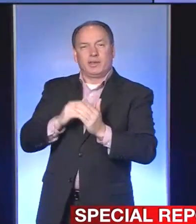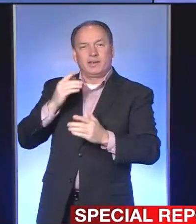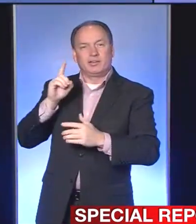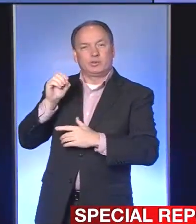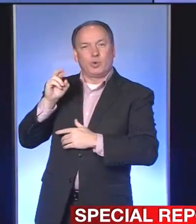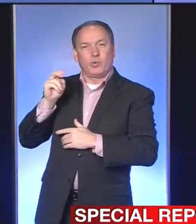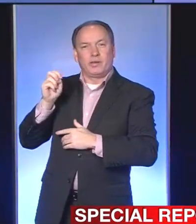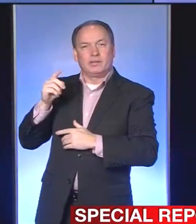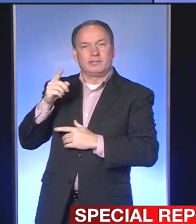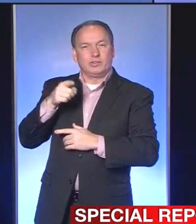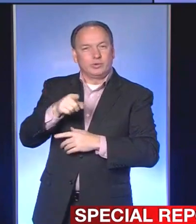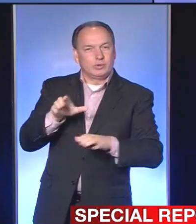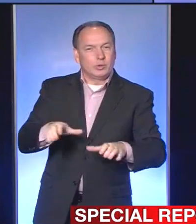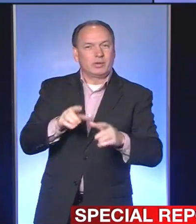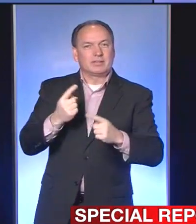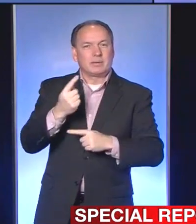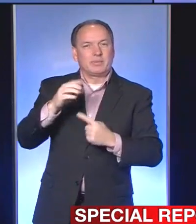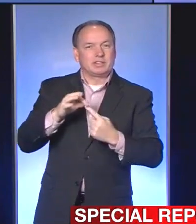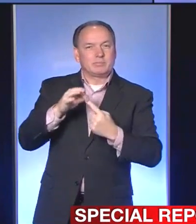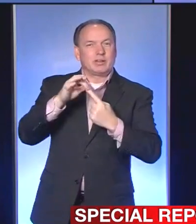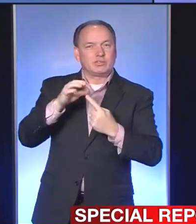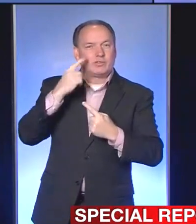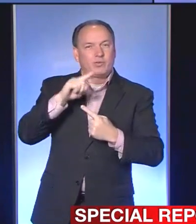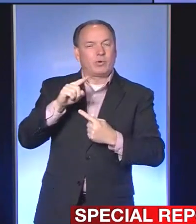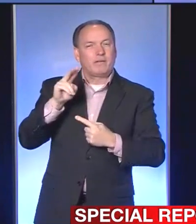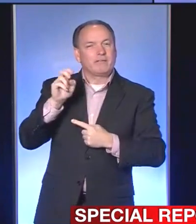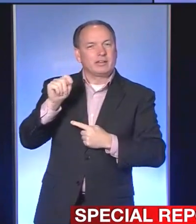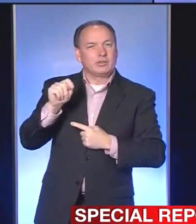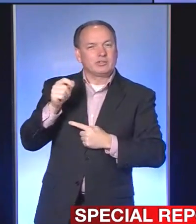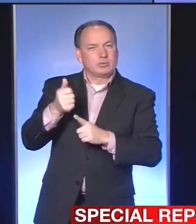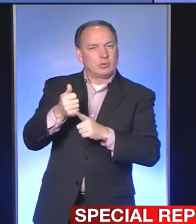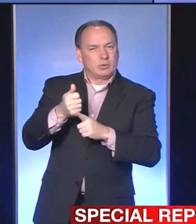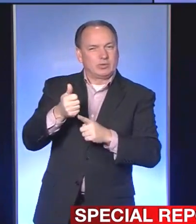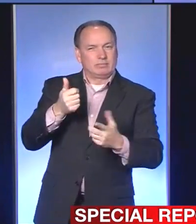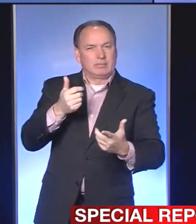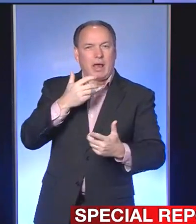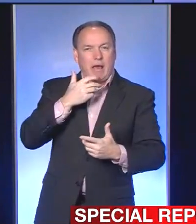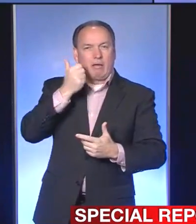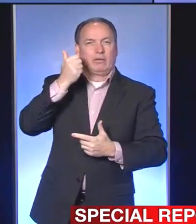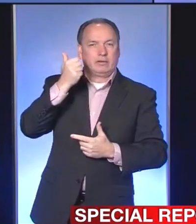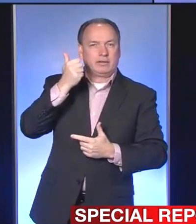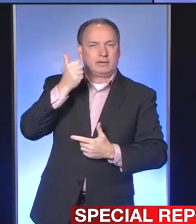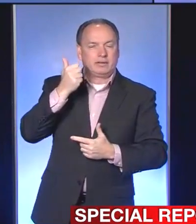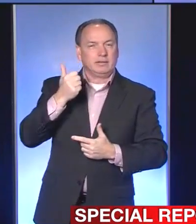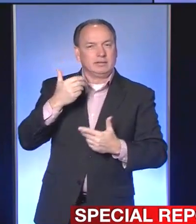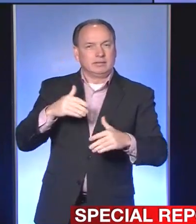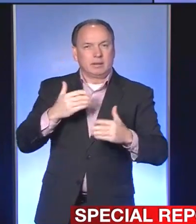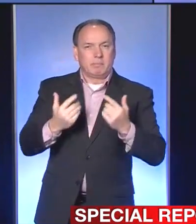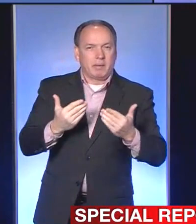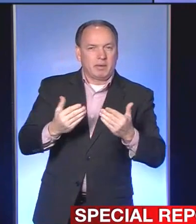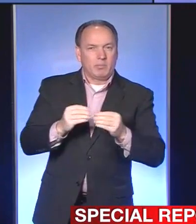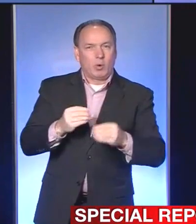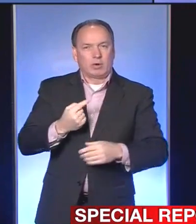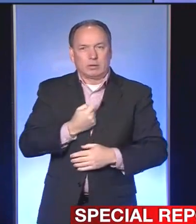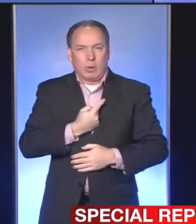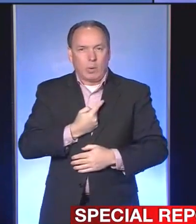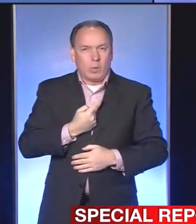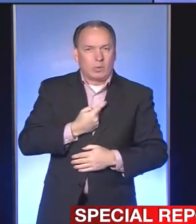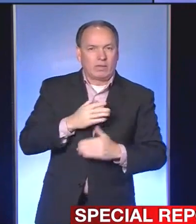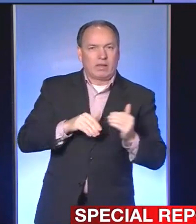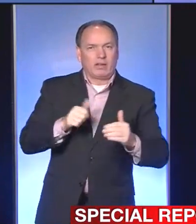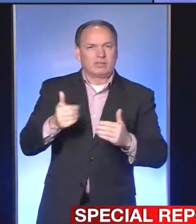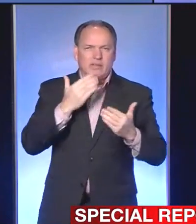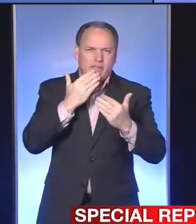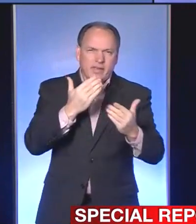special for our veterans who are more elderly and maybe more alone than others. So thank you for everything you're